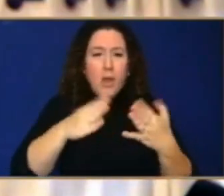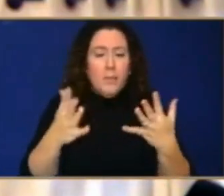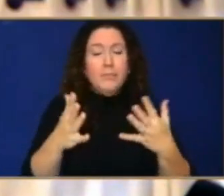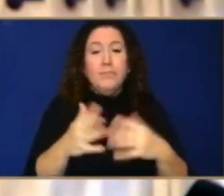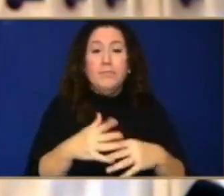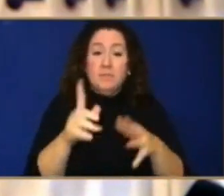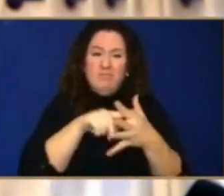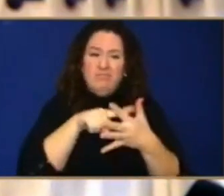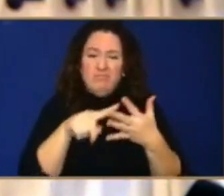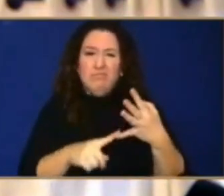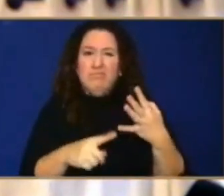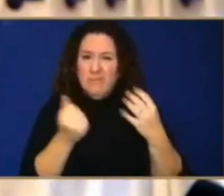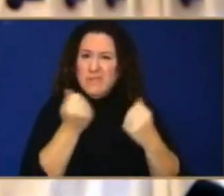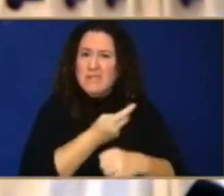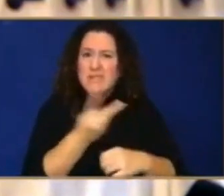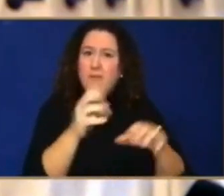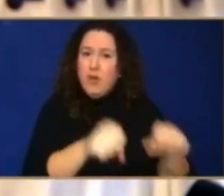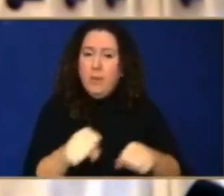are